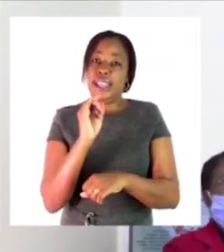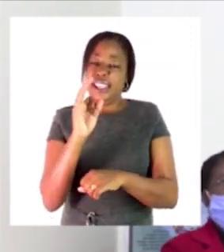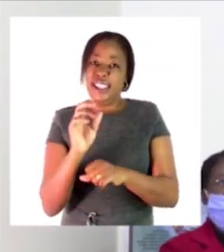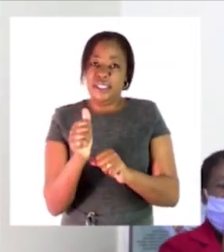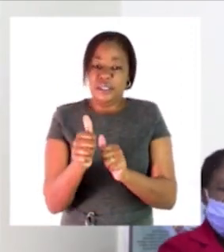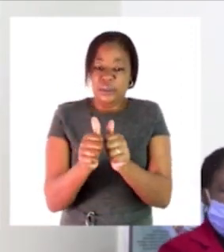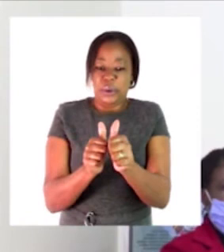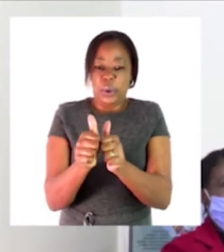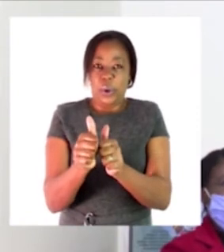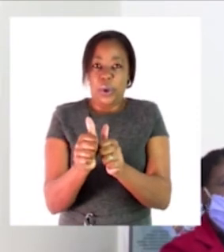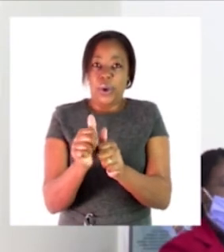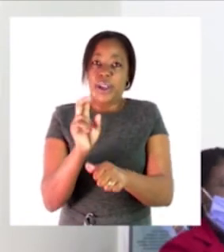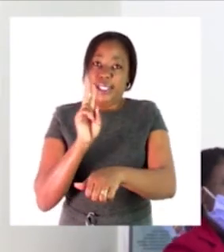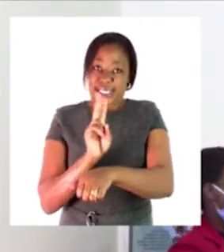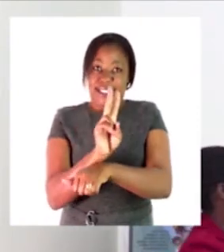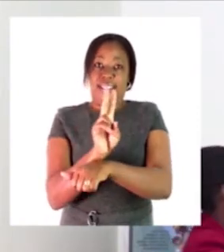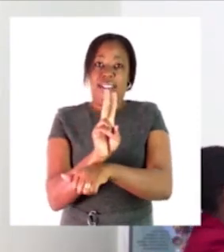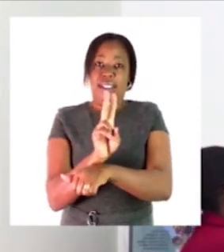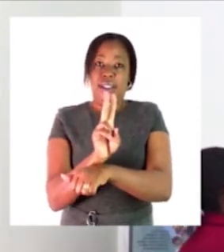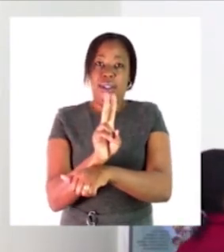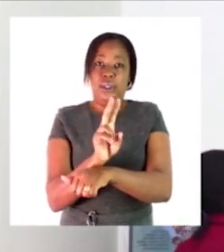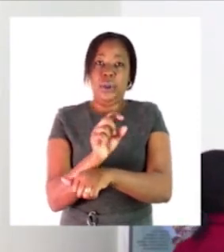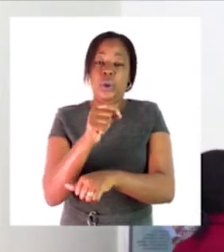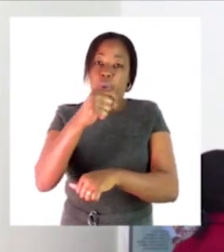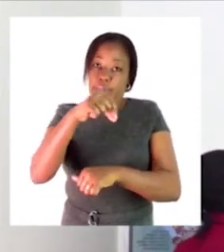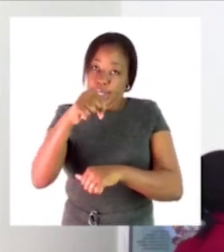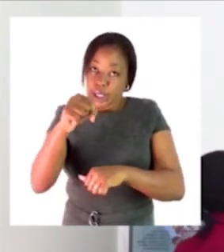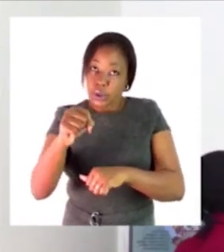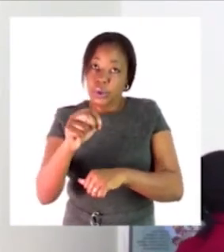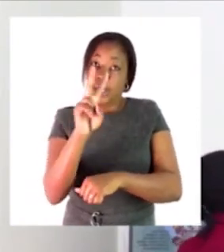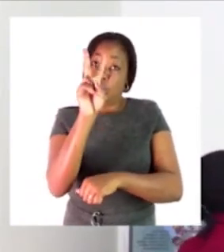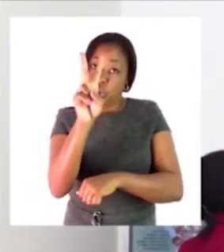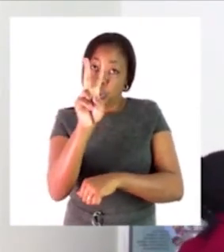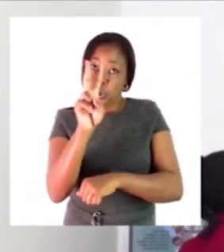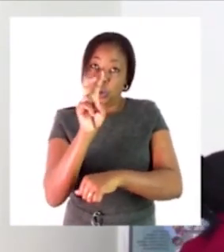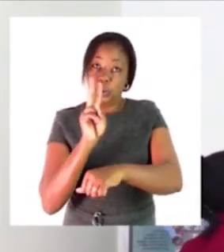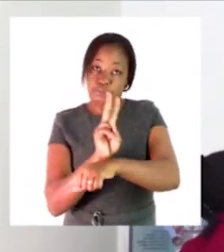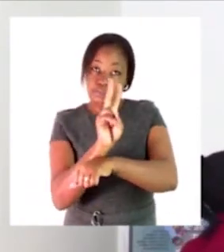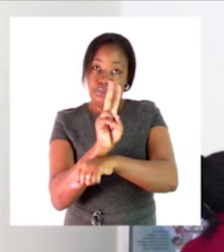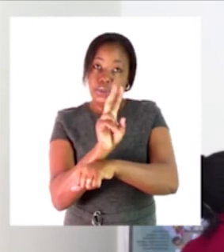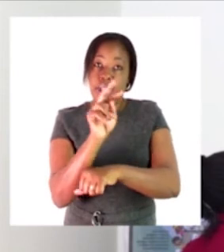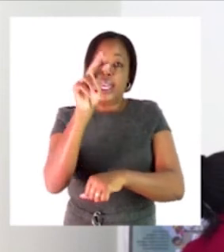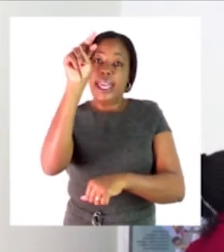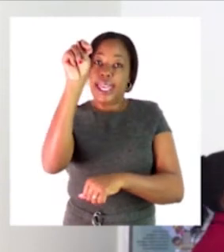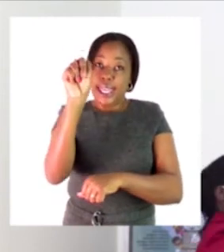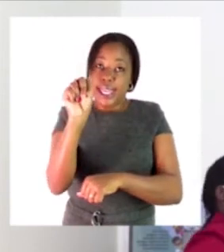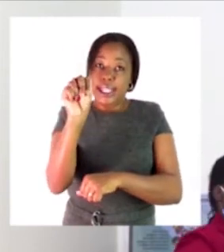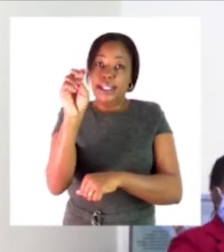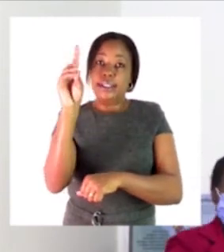it means i came second so second is the position that i'm holding i'll write it like that